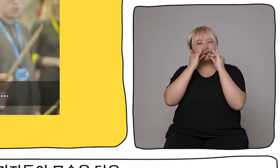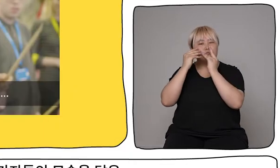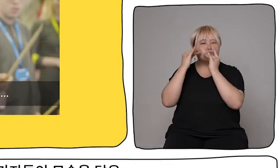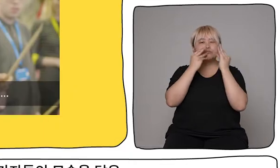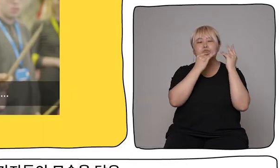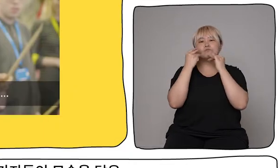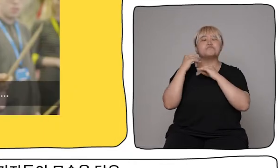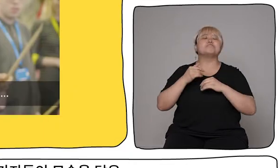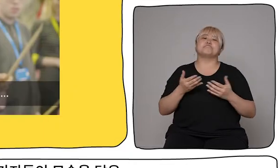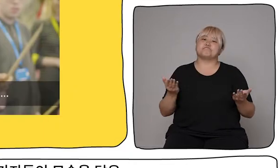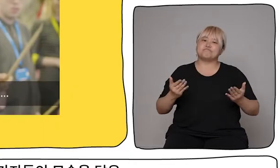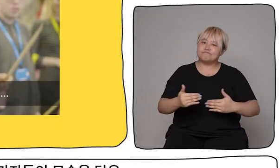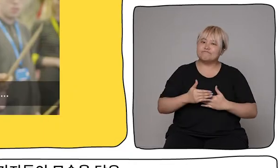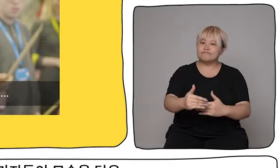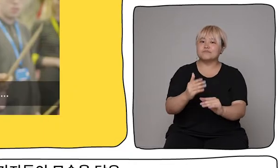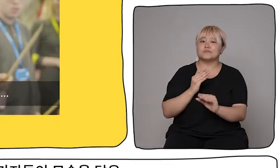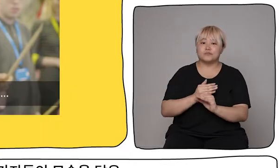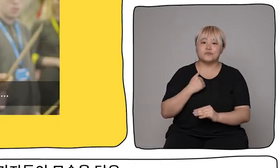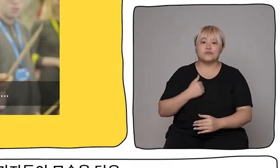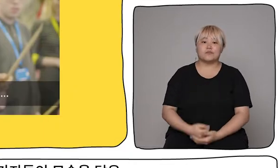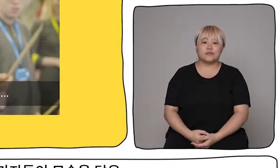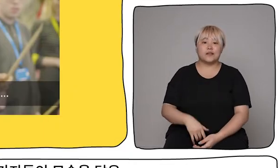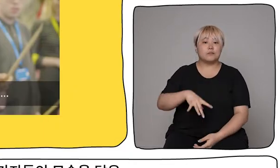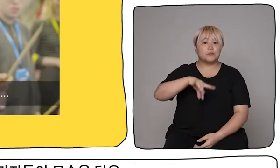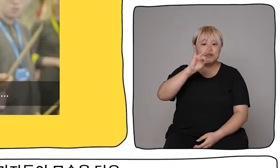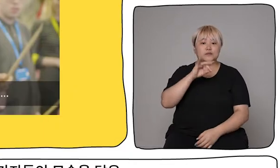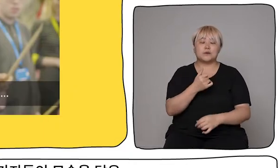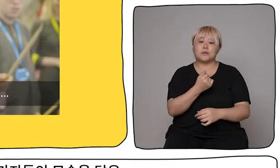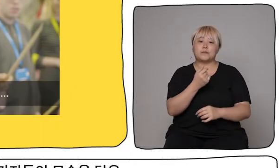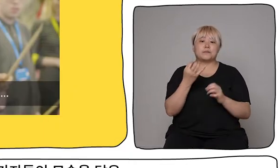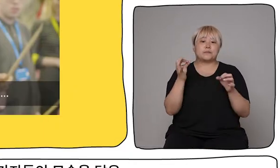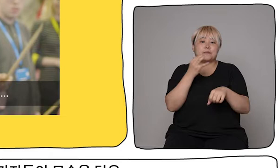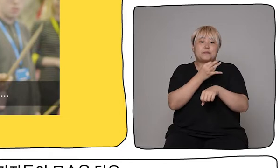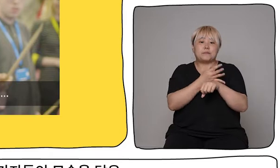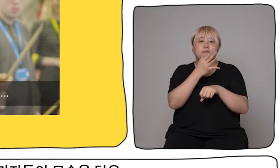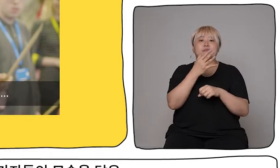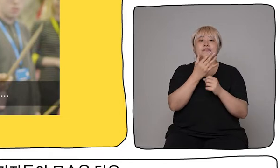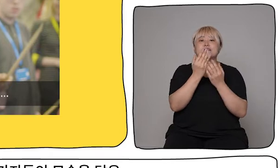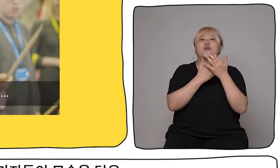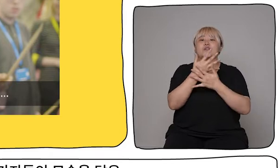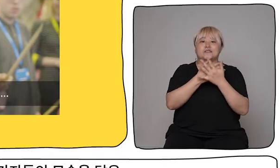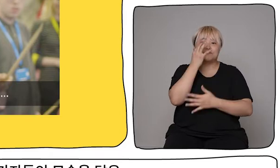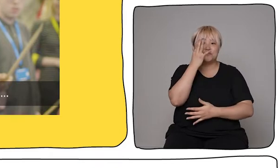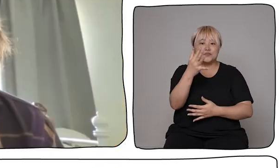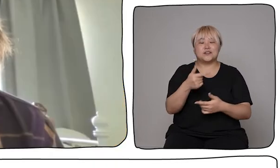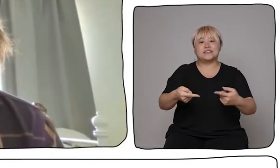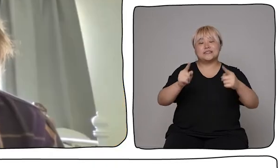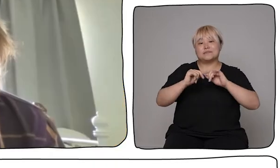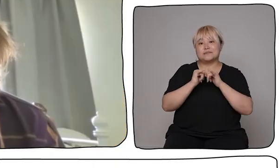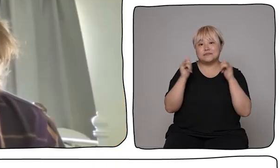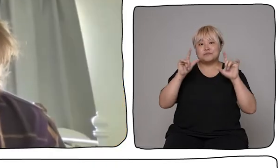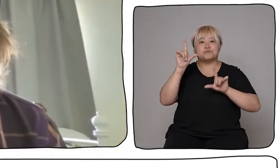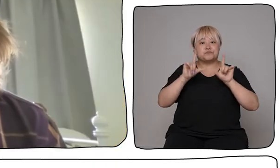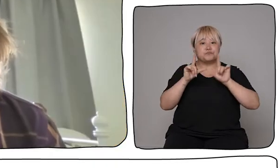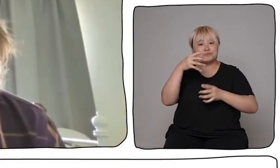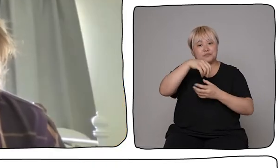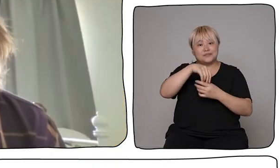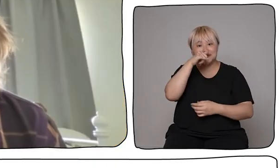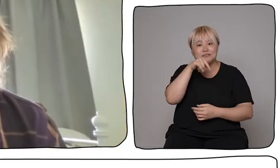Here is a short video that is going to show some of the participants in some of our projects with DADA, and to explain,